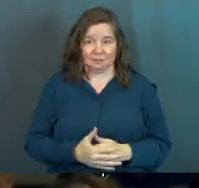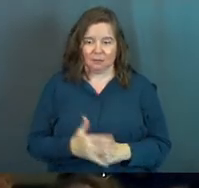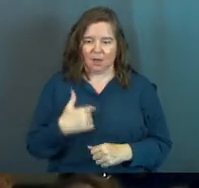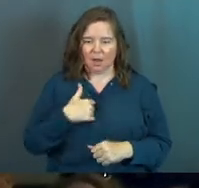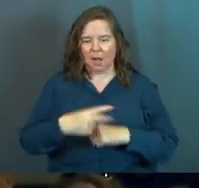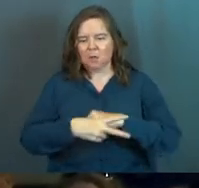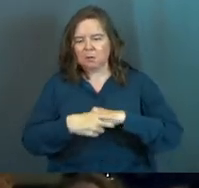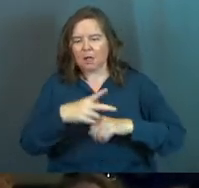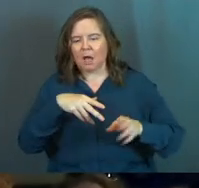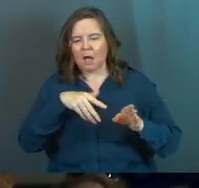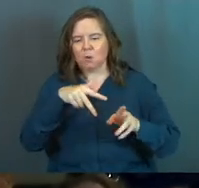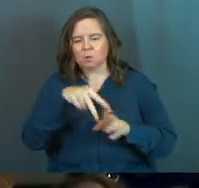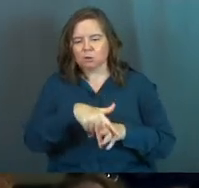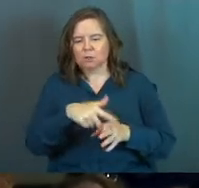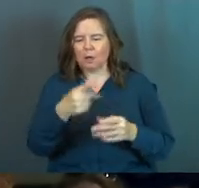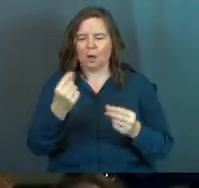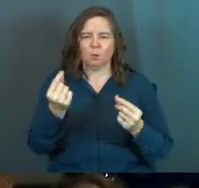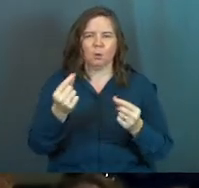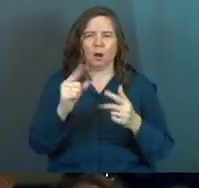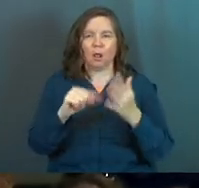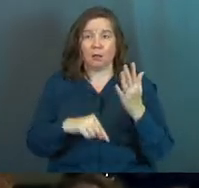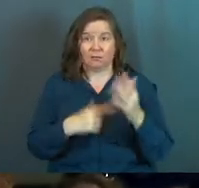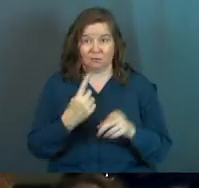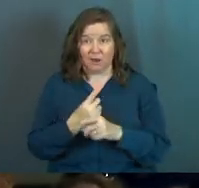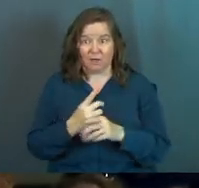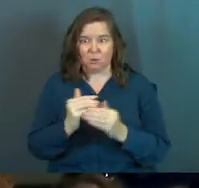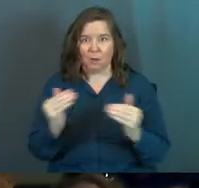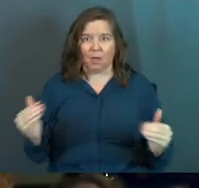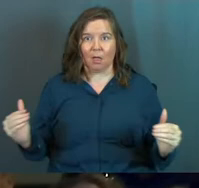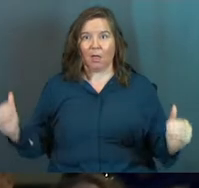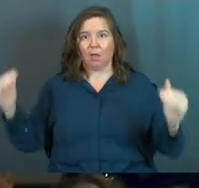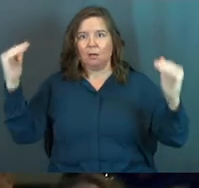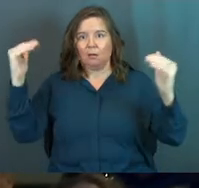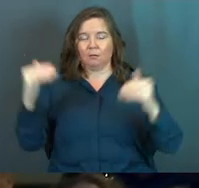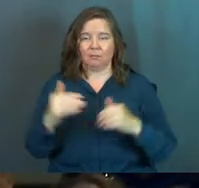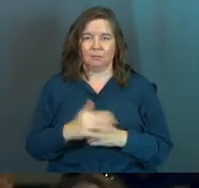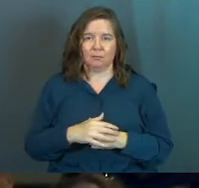And I'll steal, and I'll cheat, and I'll do, right, to get ahead.